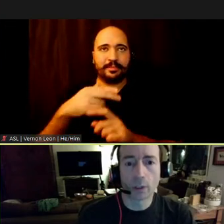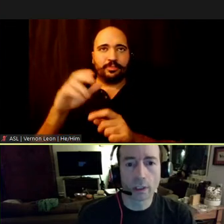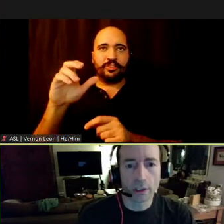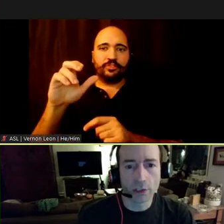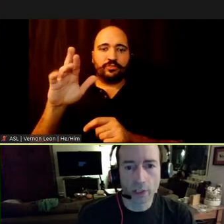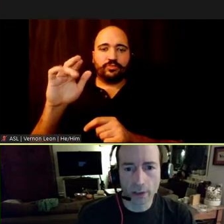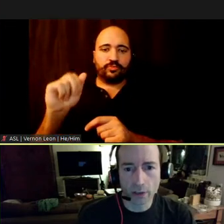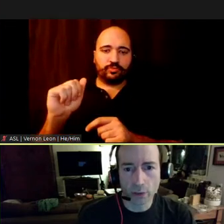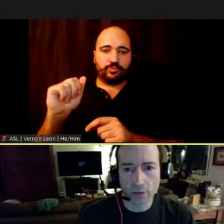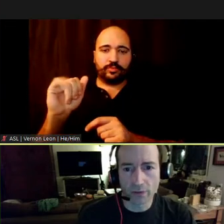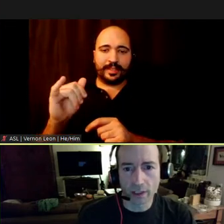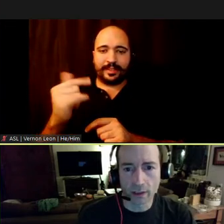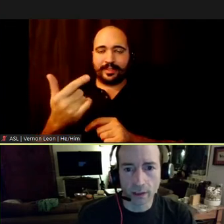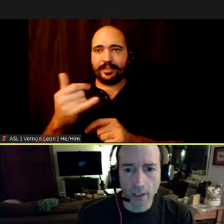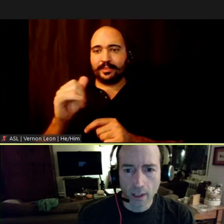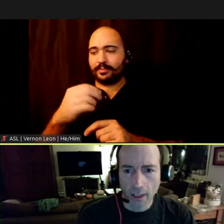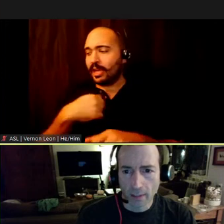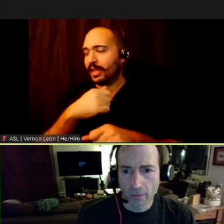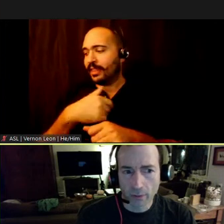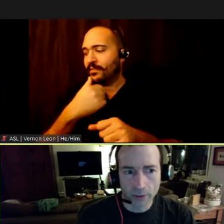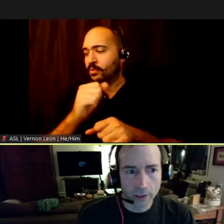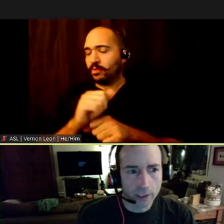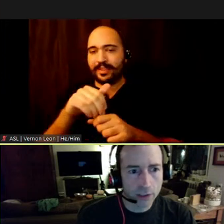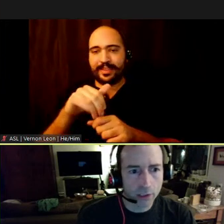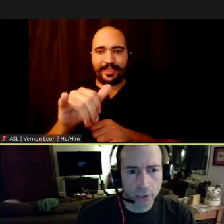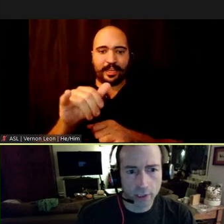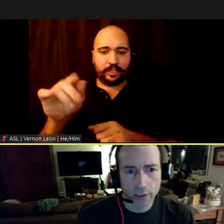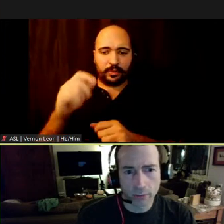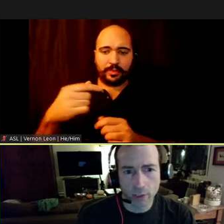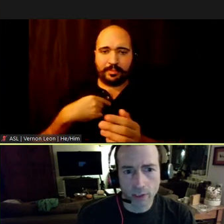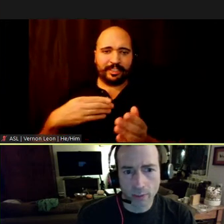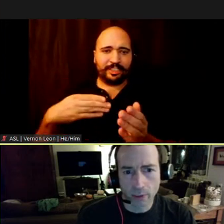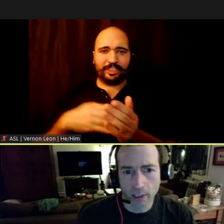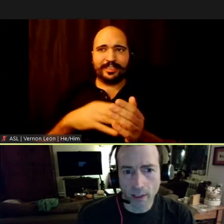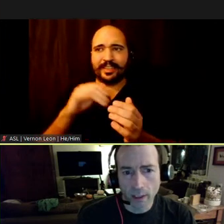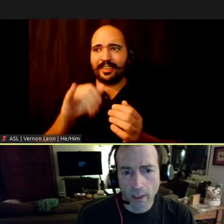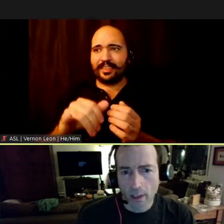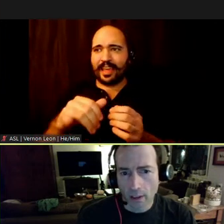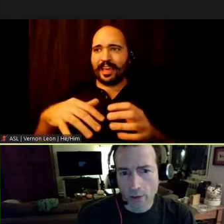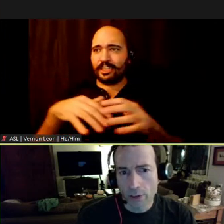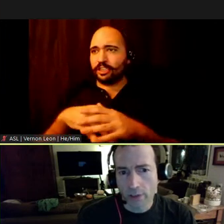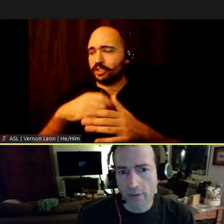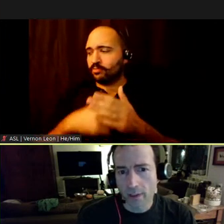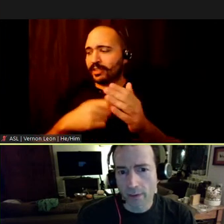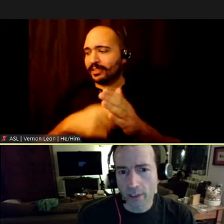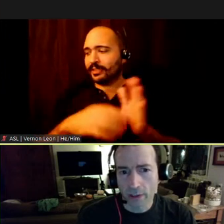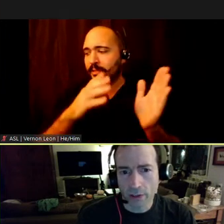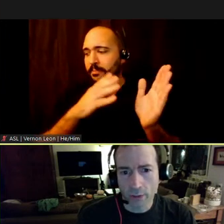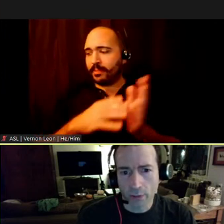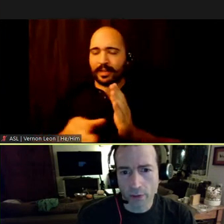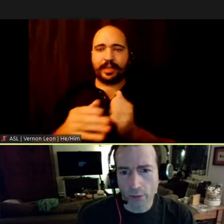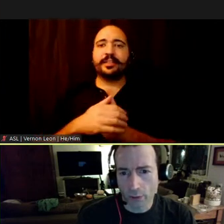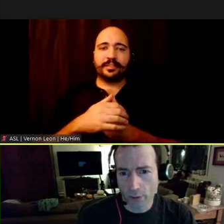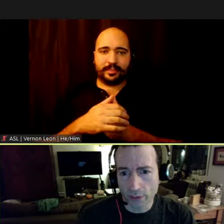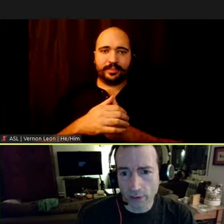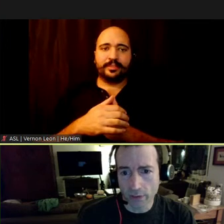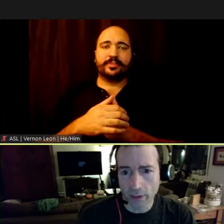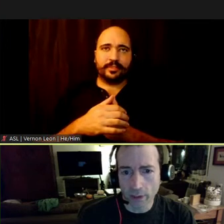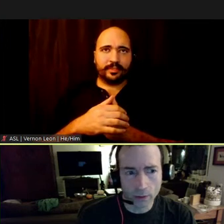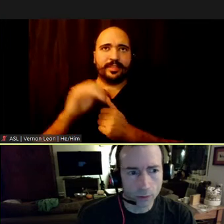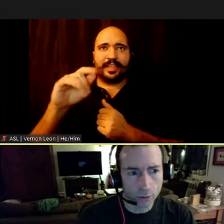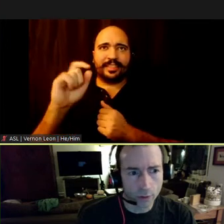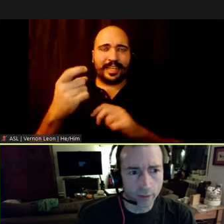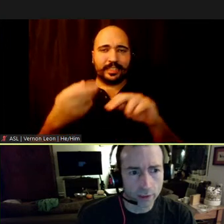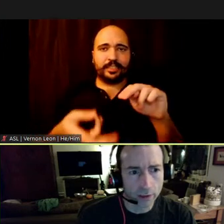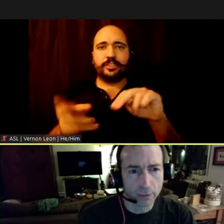I live and work inside the zone affected, and I'm firmly against the congestion pricing plan, an unjustifiable tax increase on those of us living